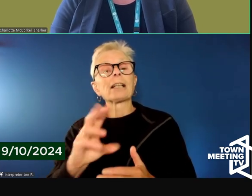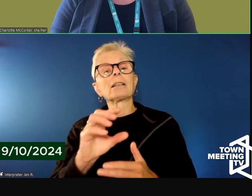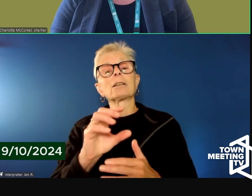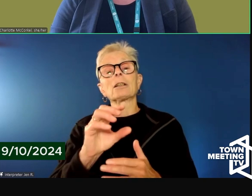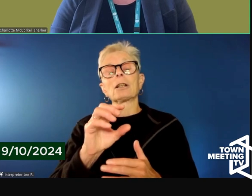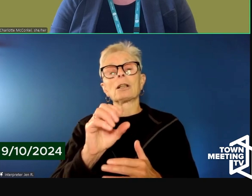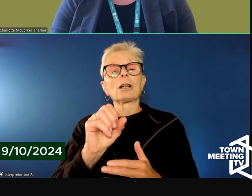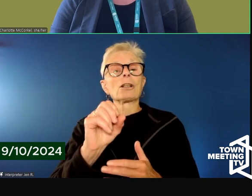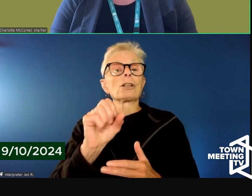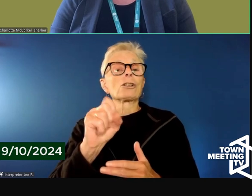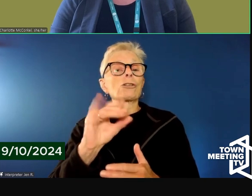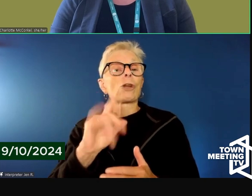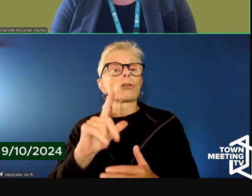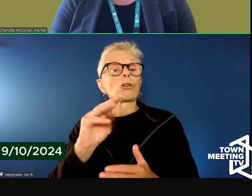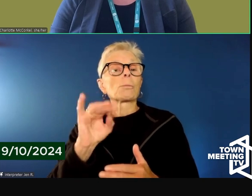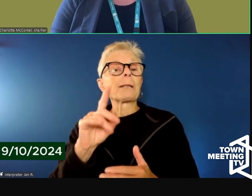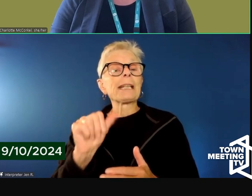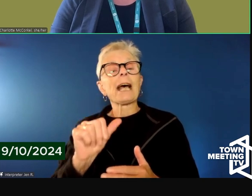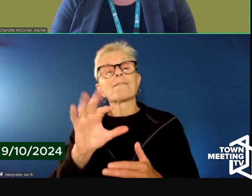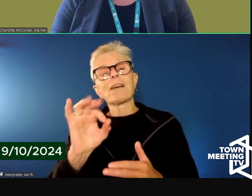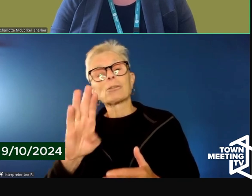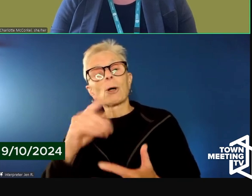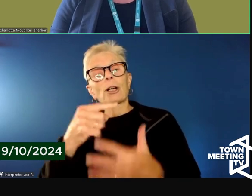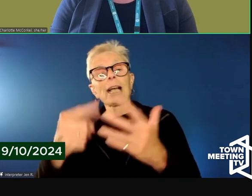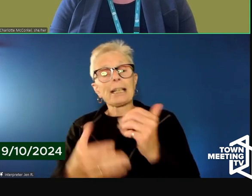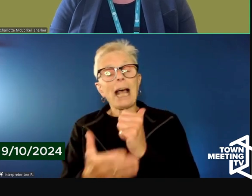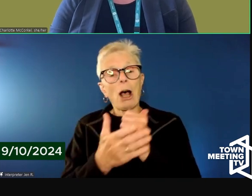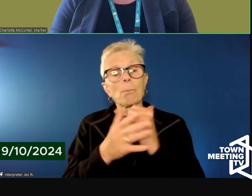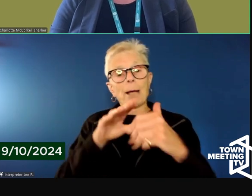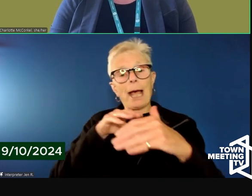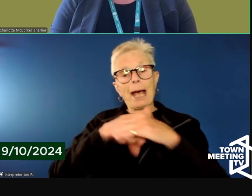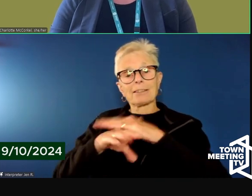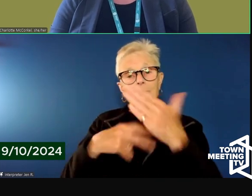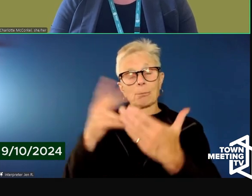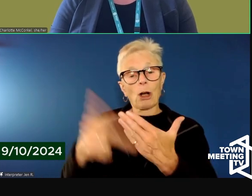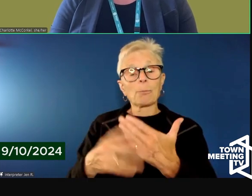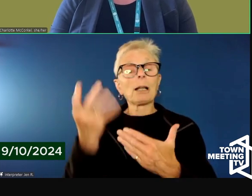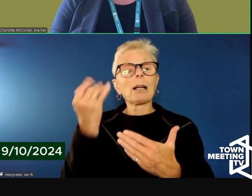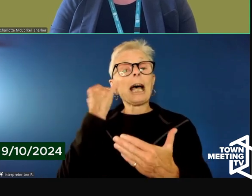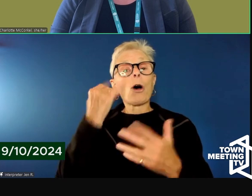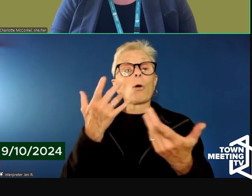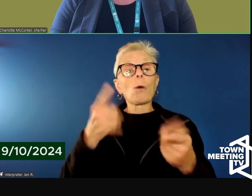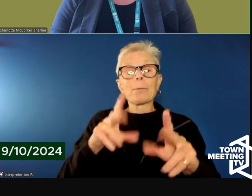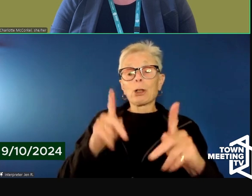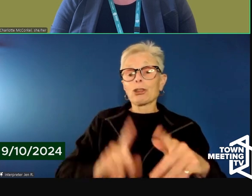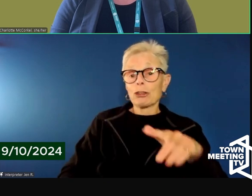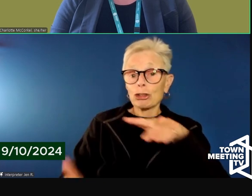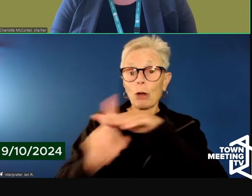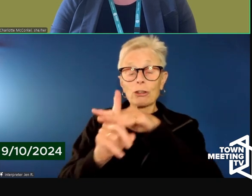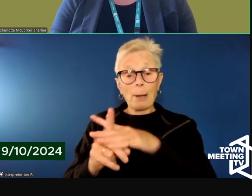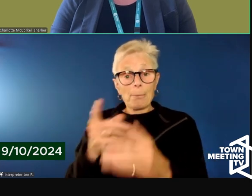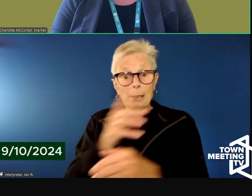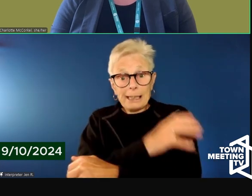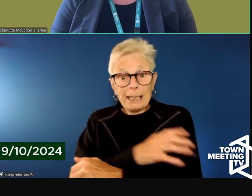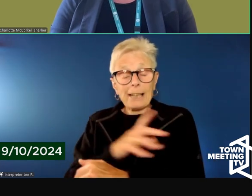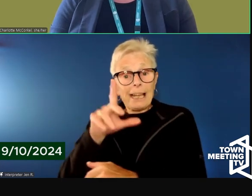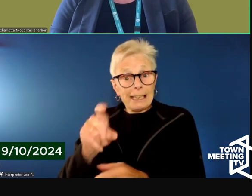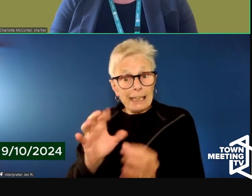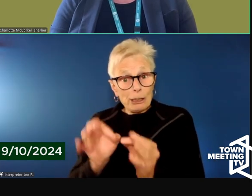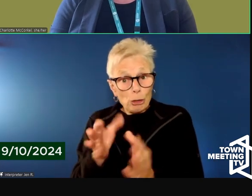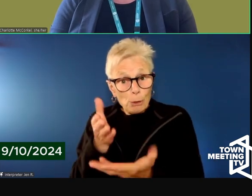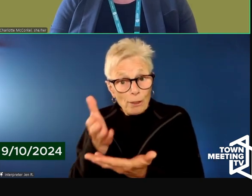help to ensure access to the program. And when someone arrives to the program and they're needing language interpretation,